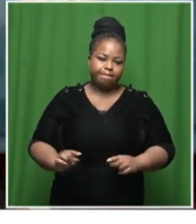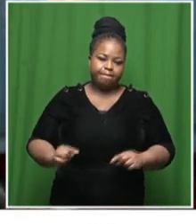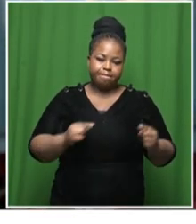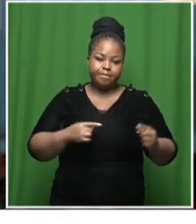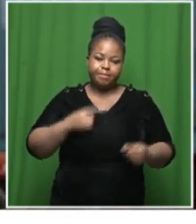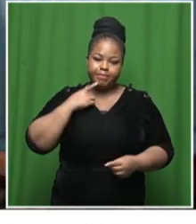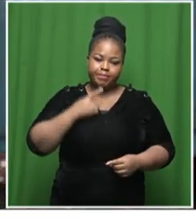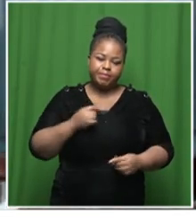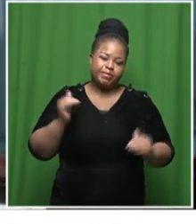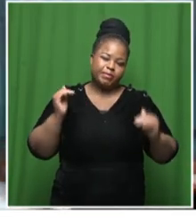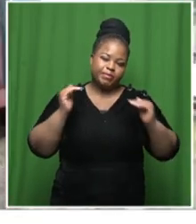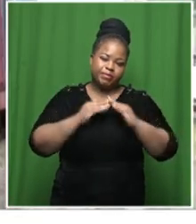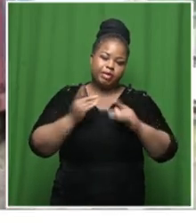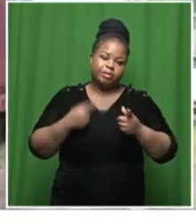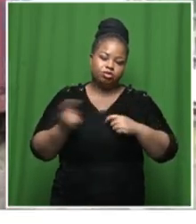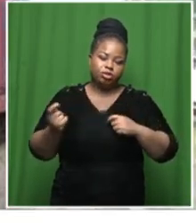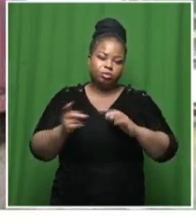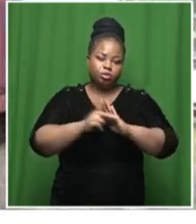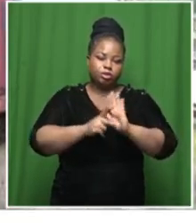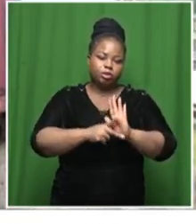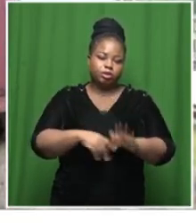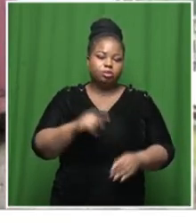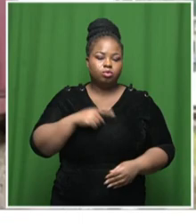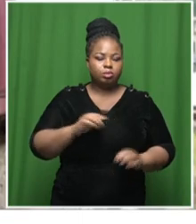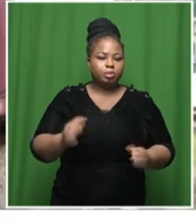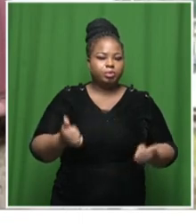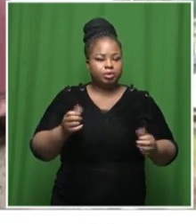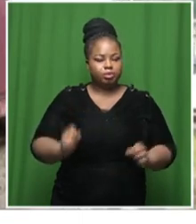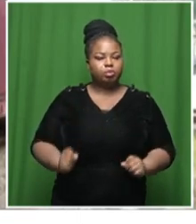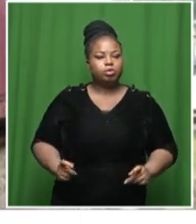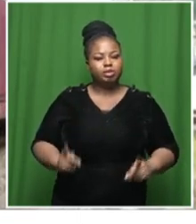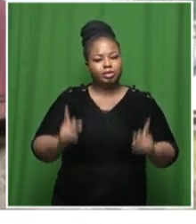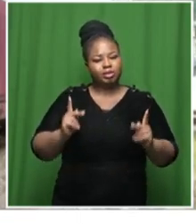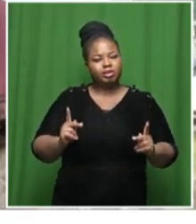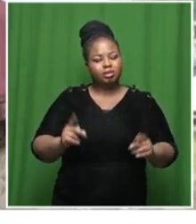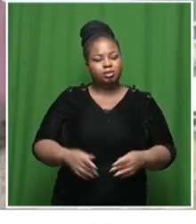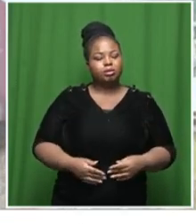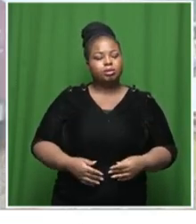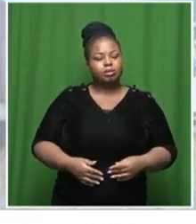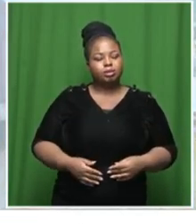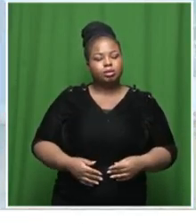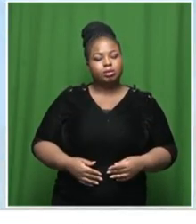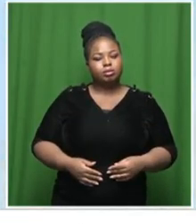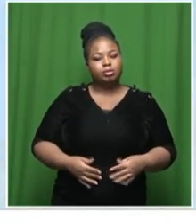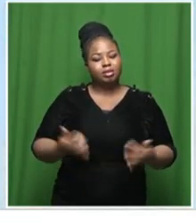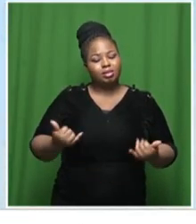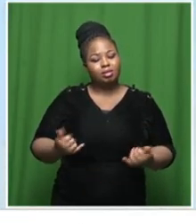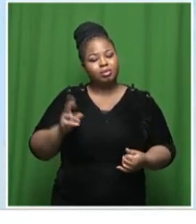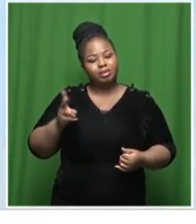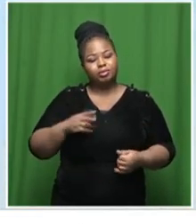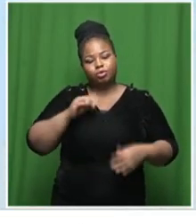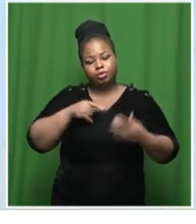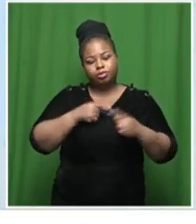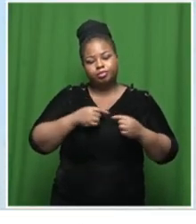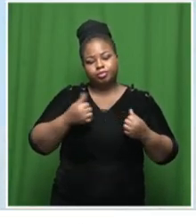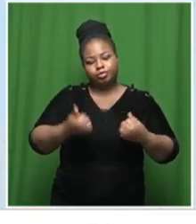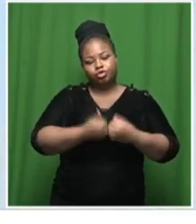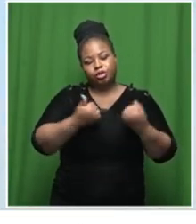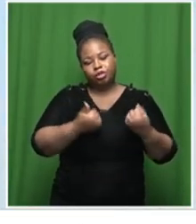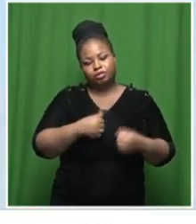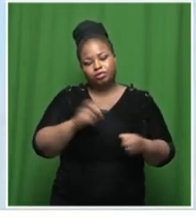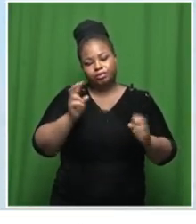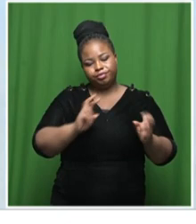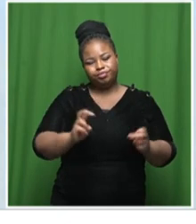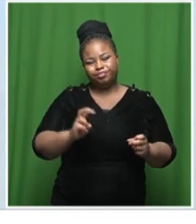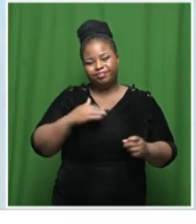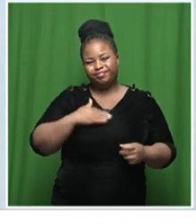for fairer trade policies that provide greater opportunities for developing countries and then touched on the massive challenge of energy